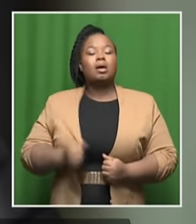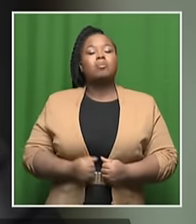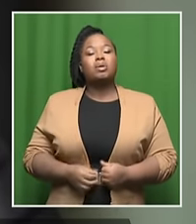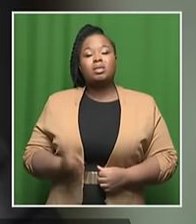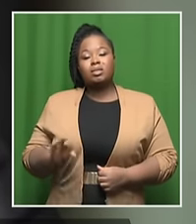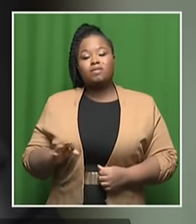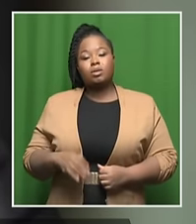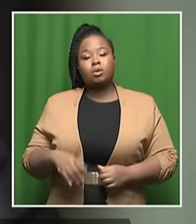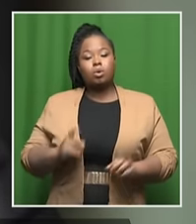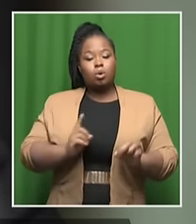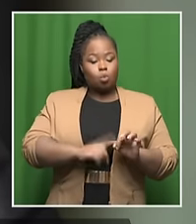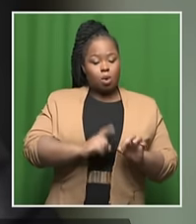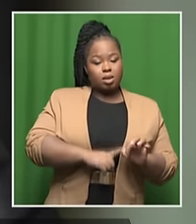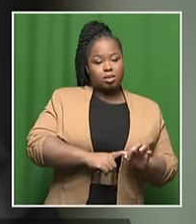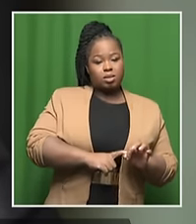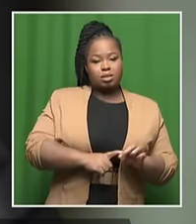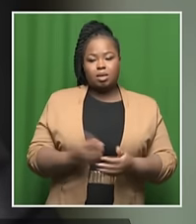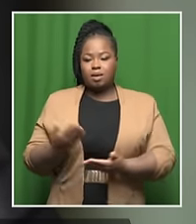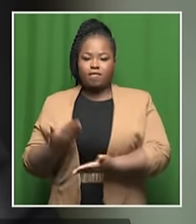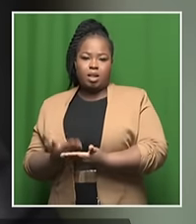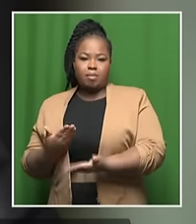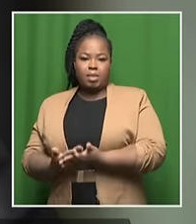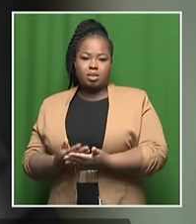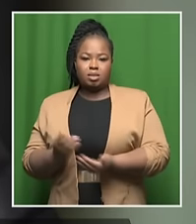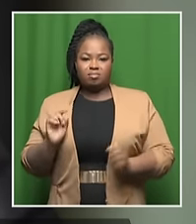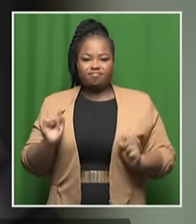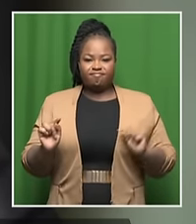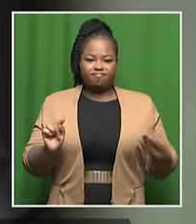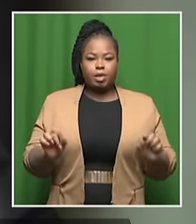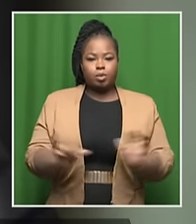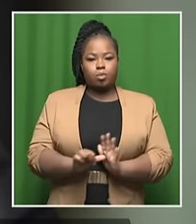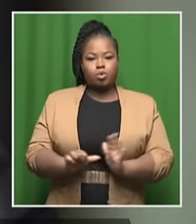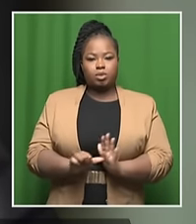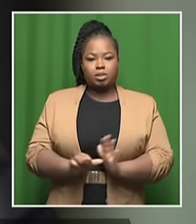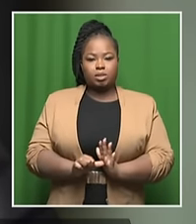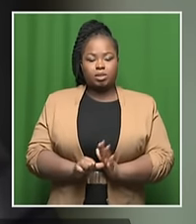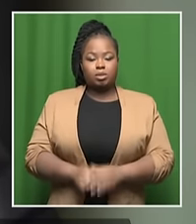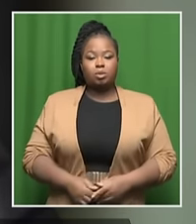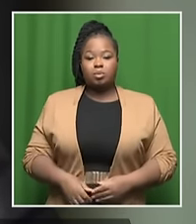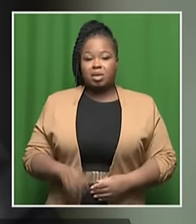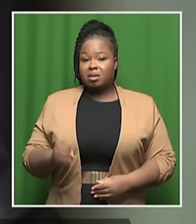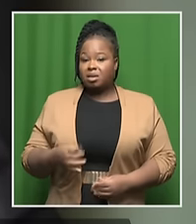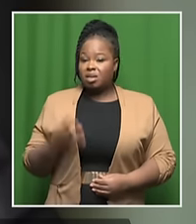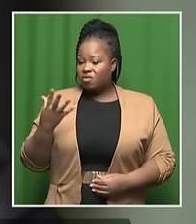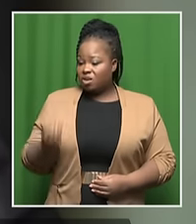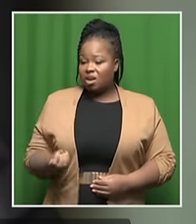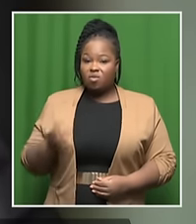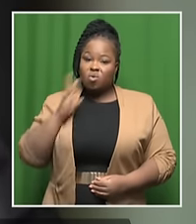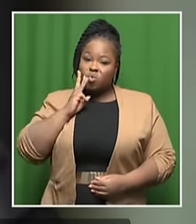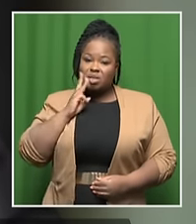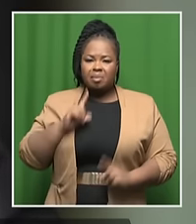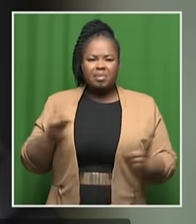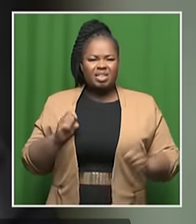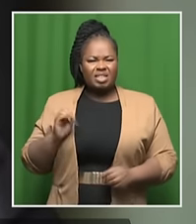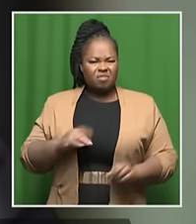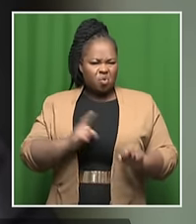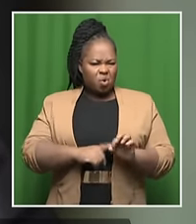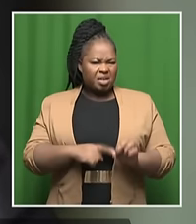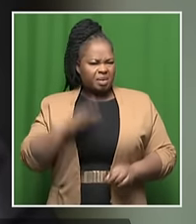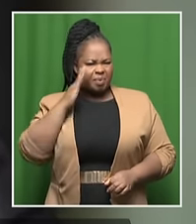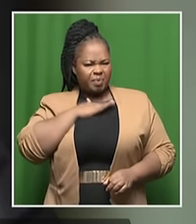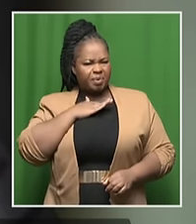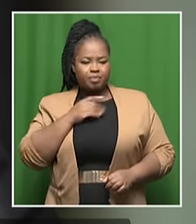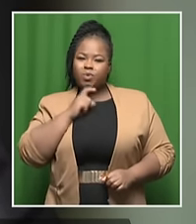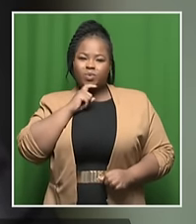in your water availability as well. So, you can have water, but if it's not of a suitable quality, you won't be able to use it, let's say, for